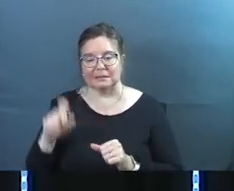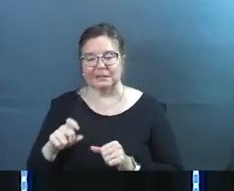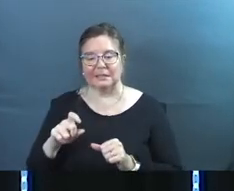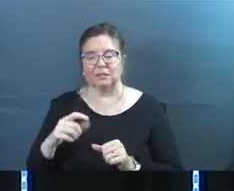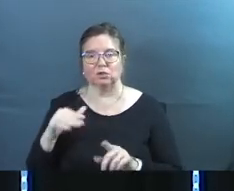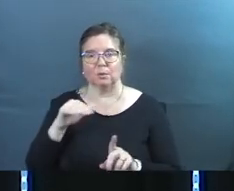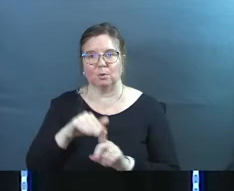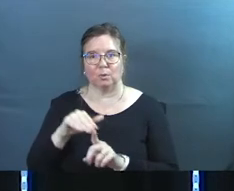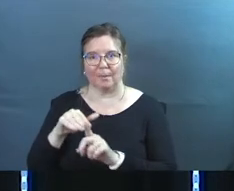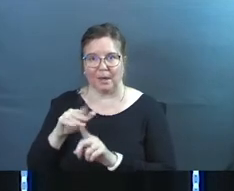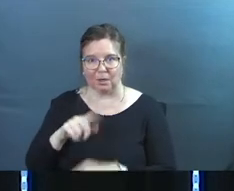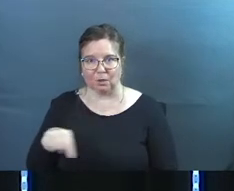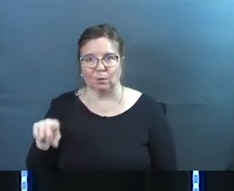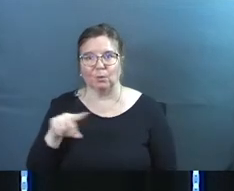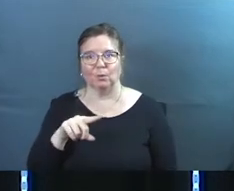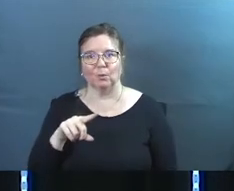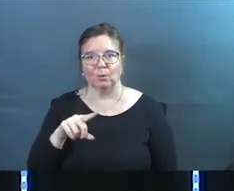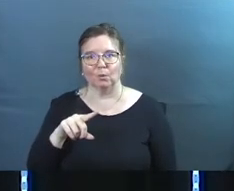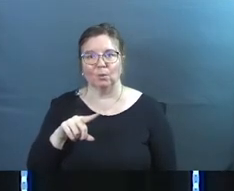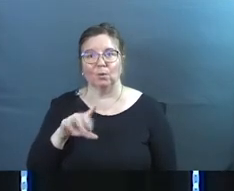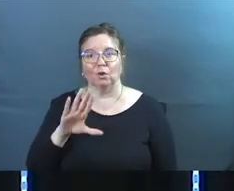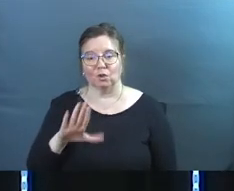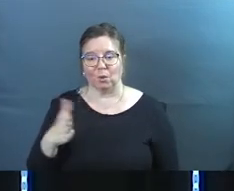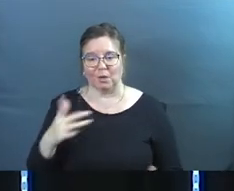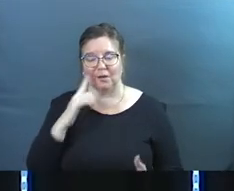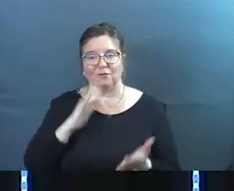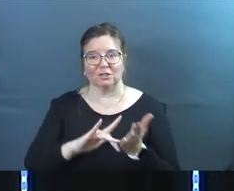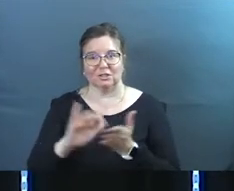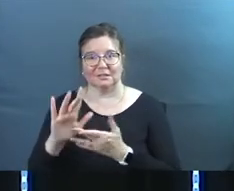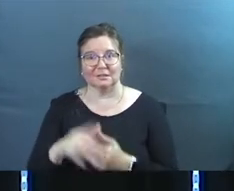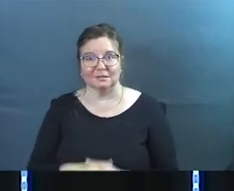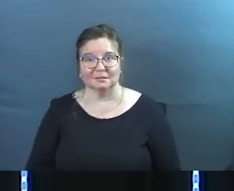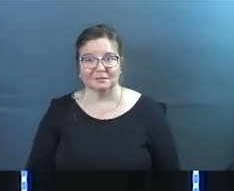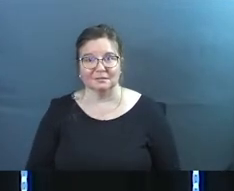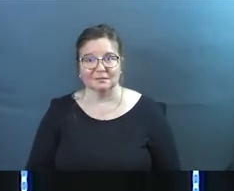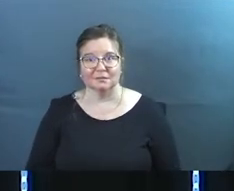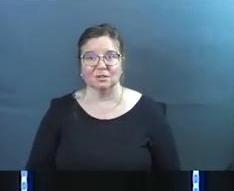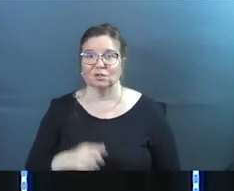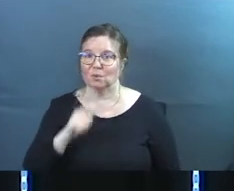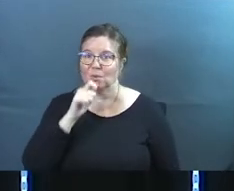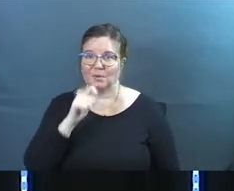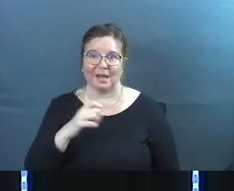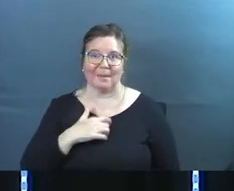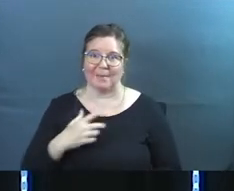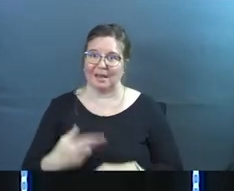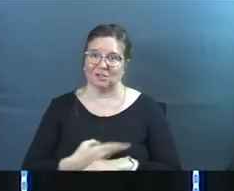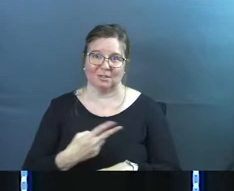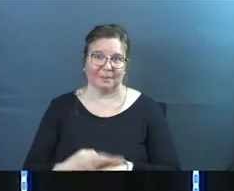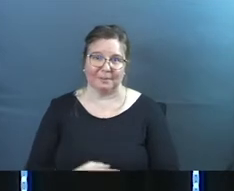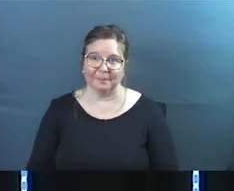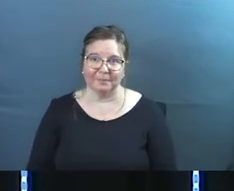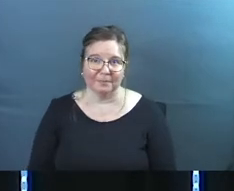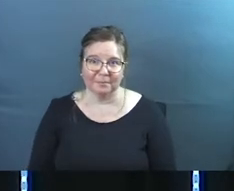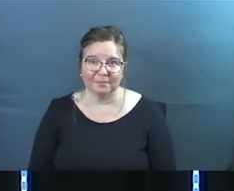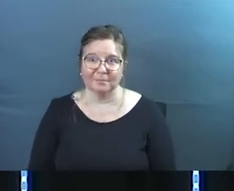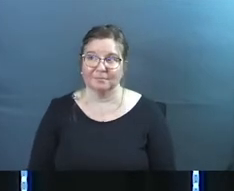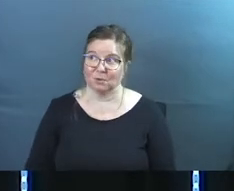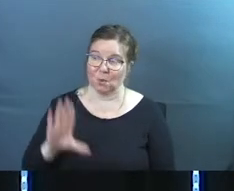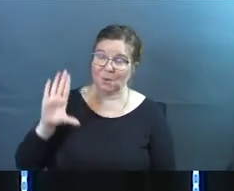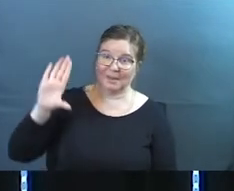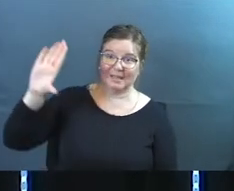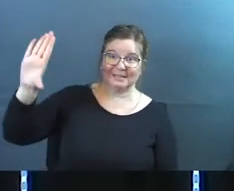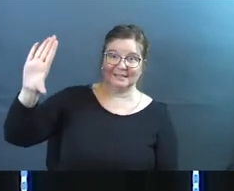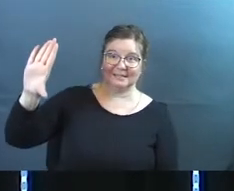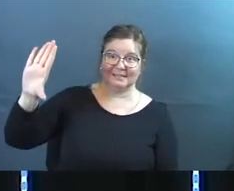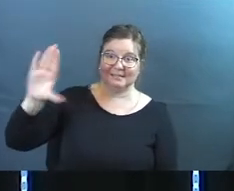to be reminding you you're here for Jesus you aren't my sheep you're his